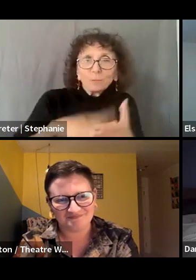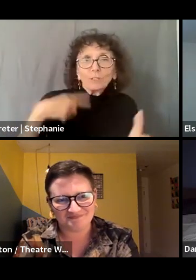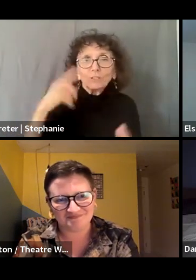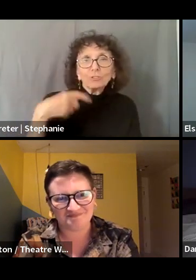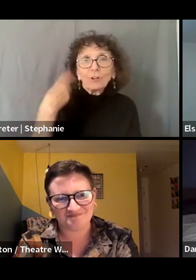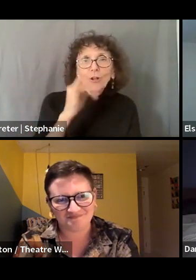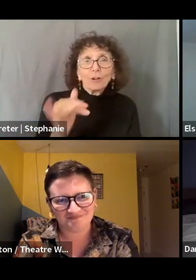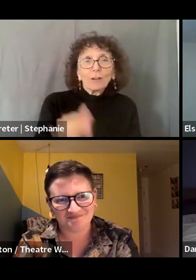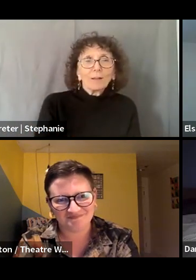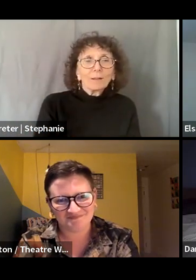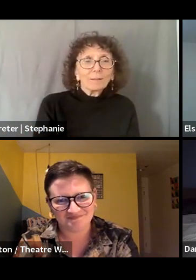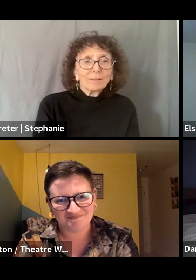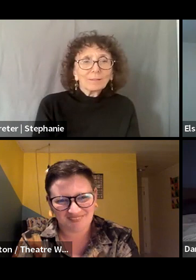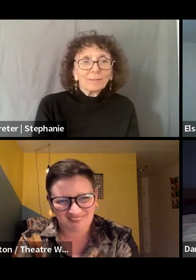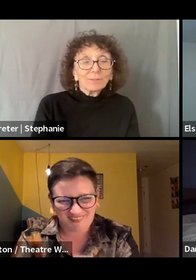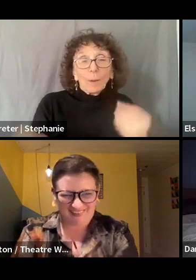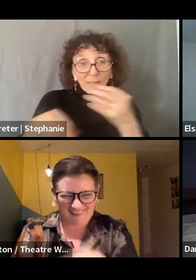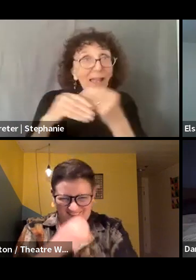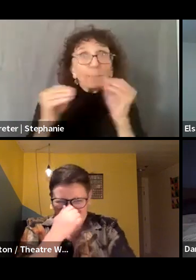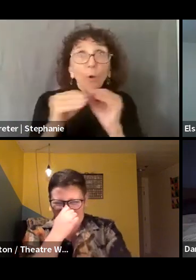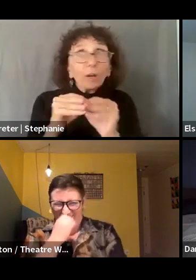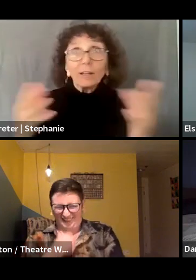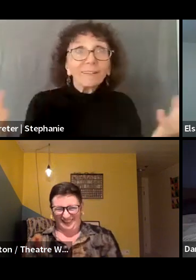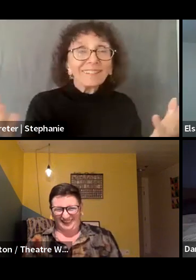I can spread. want me to keep going? No. Okay.